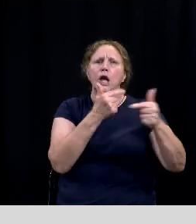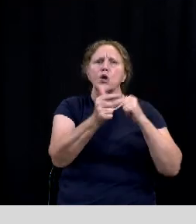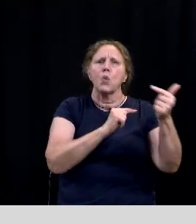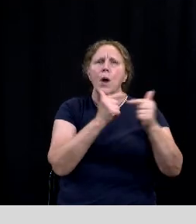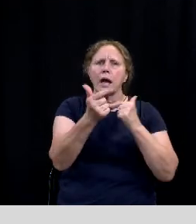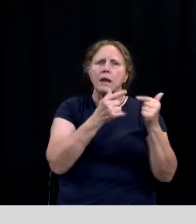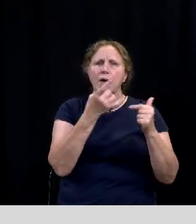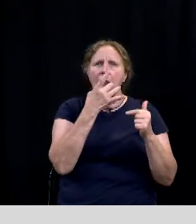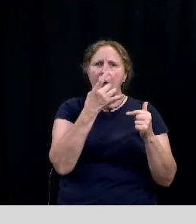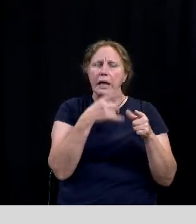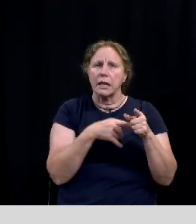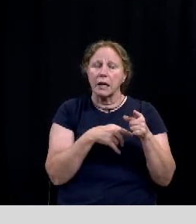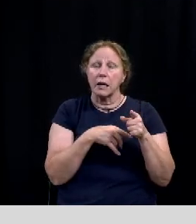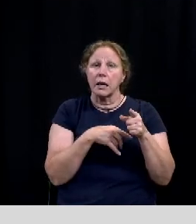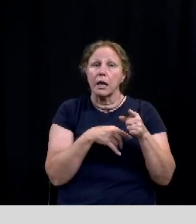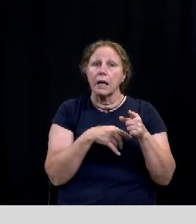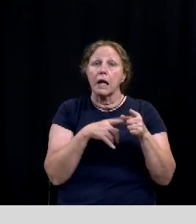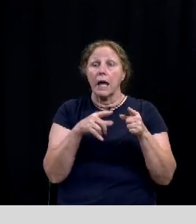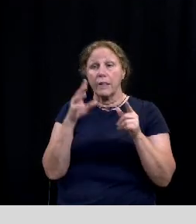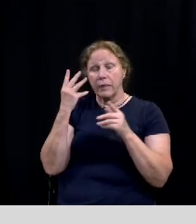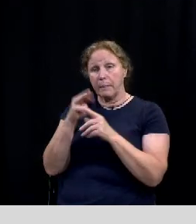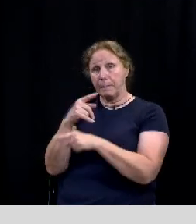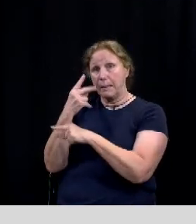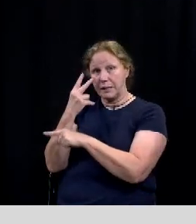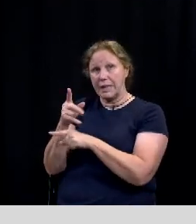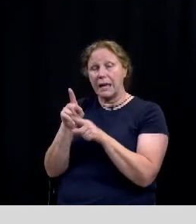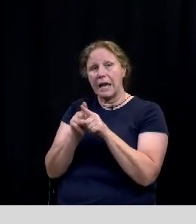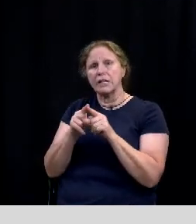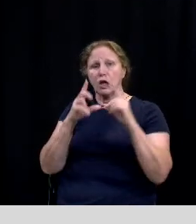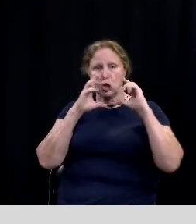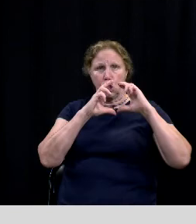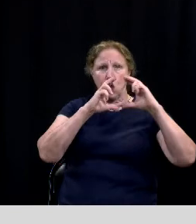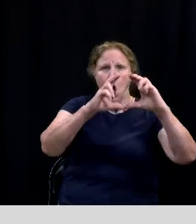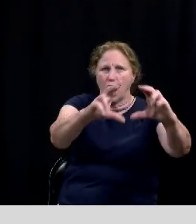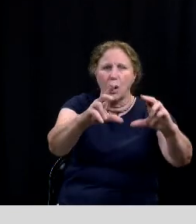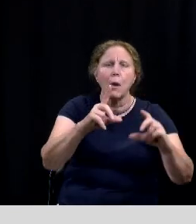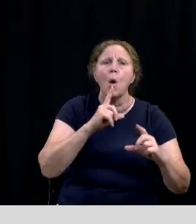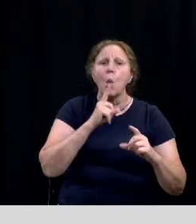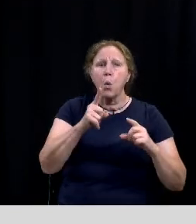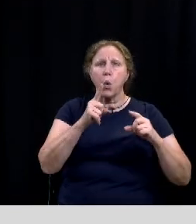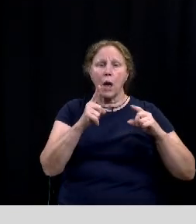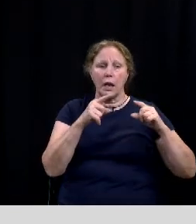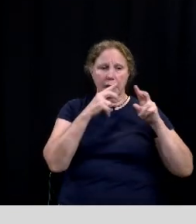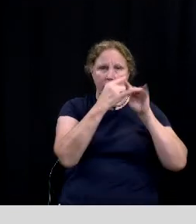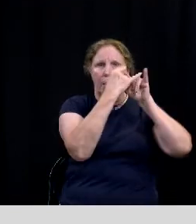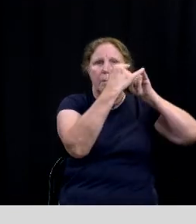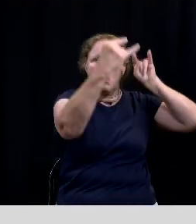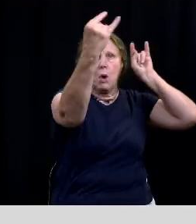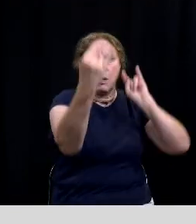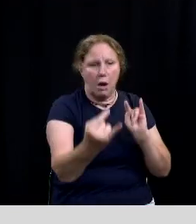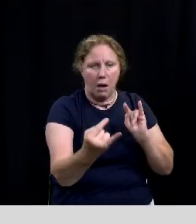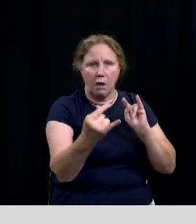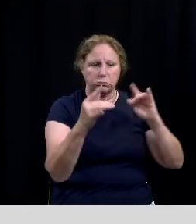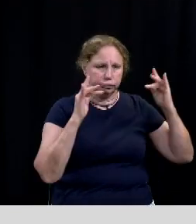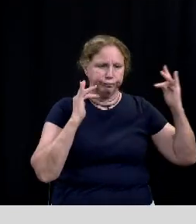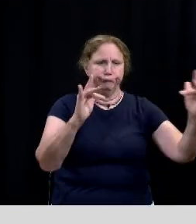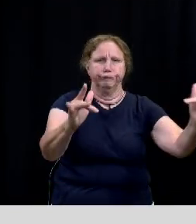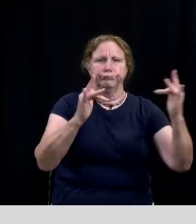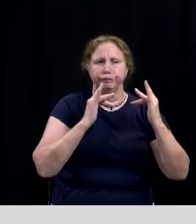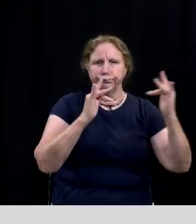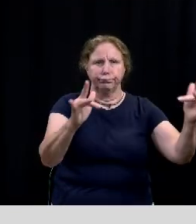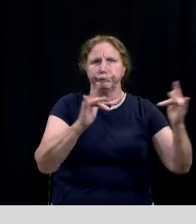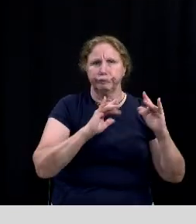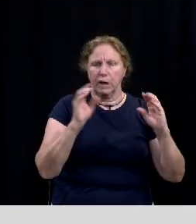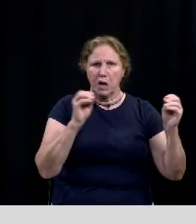lighting now in the the map you see there we have it labeled as a tunnel but this is actually just going to be within the pergola it's all going to be open air um nothing